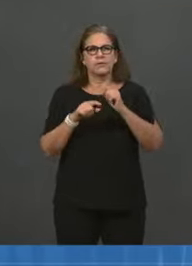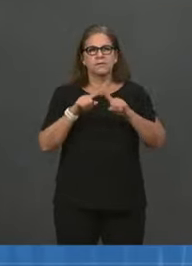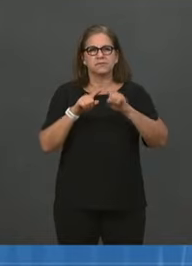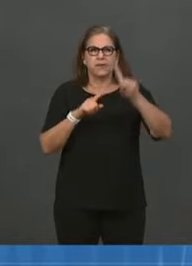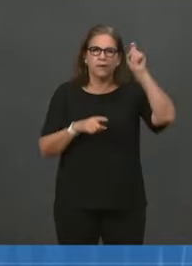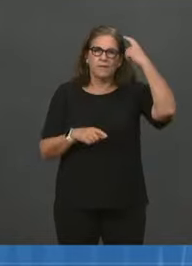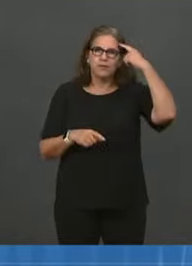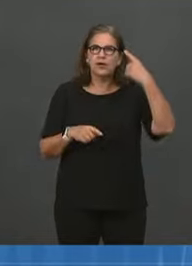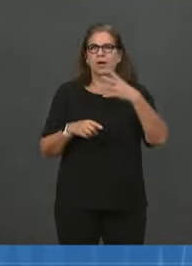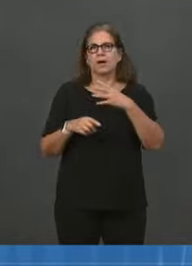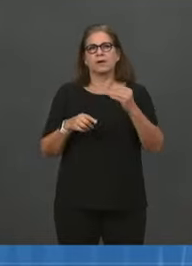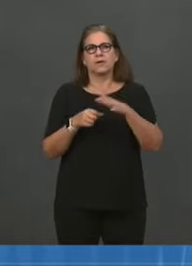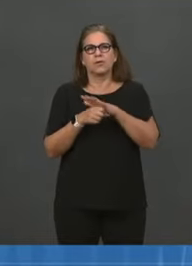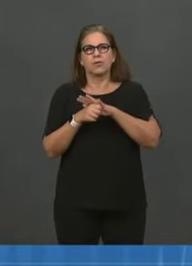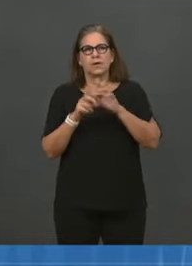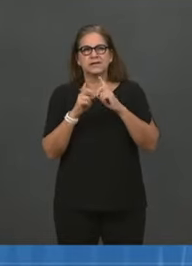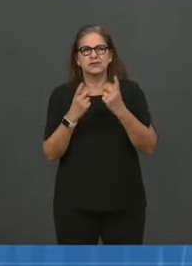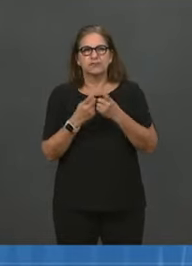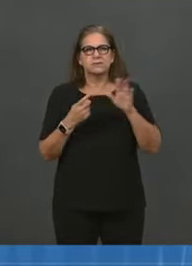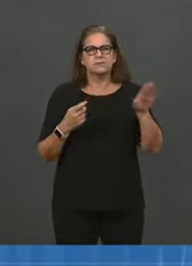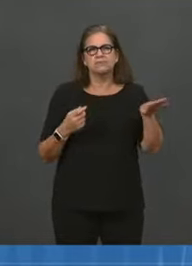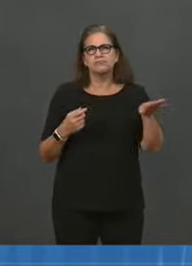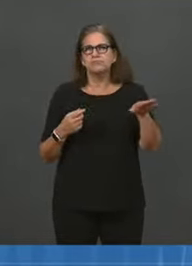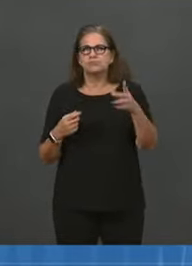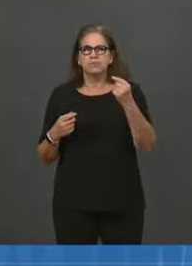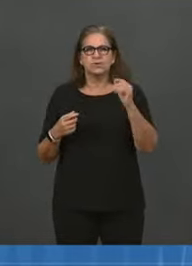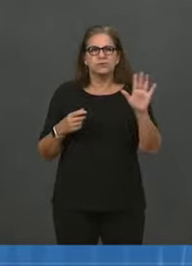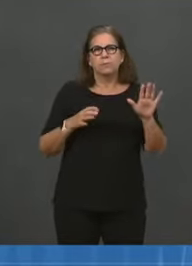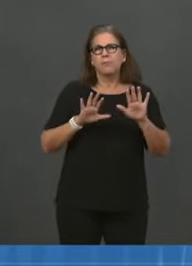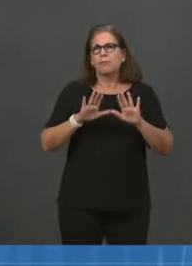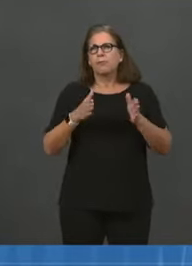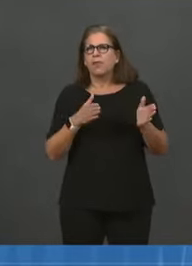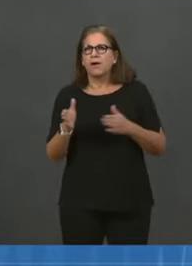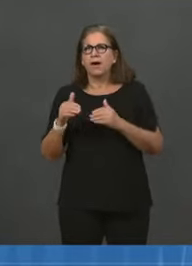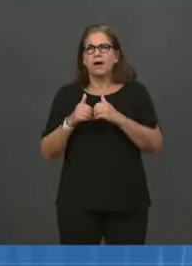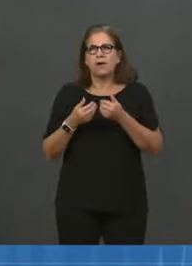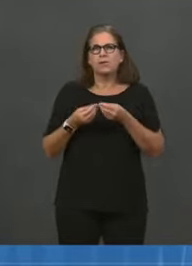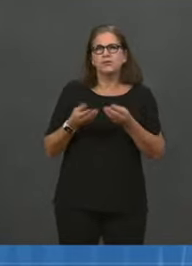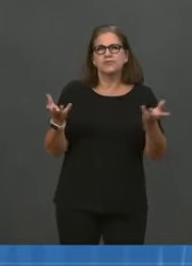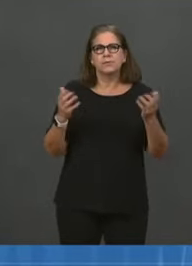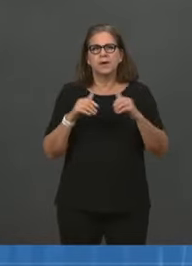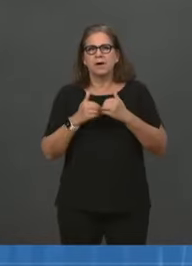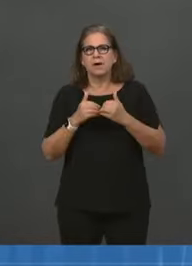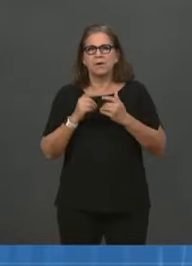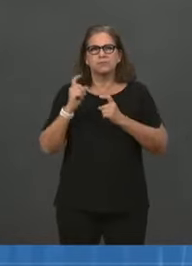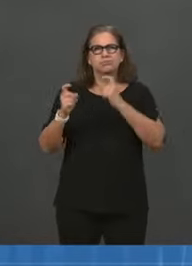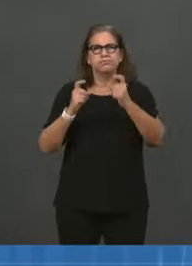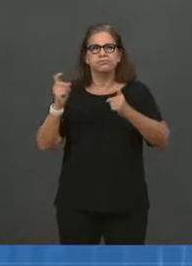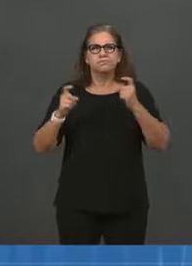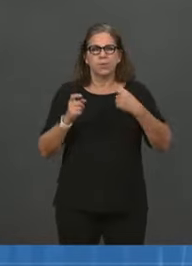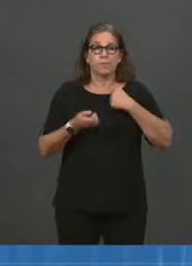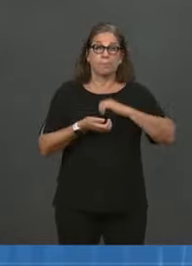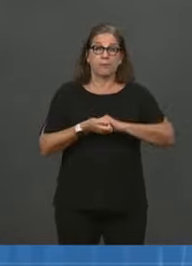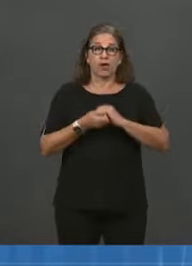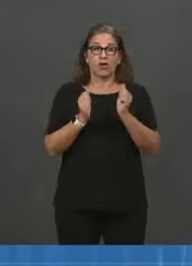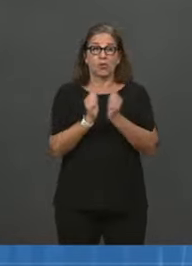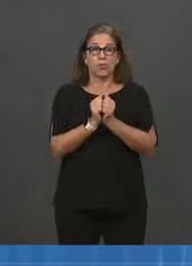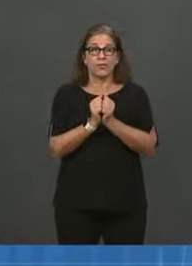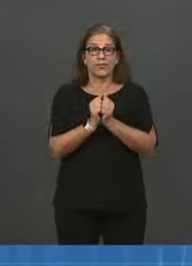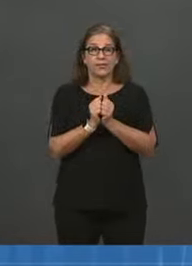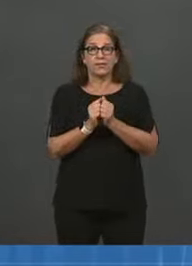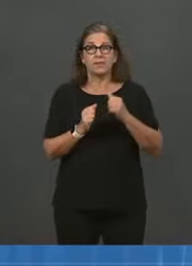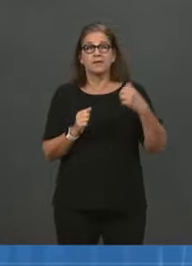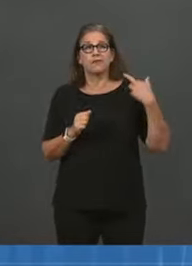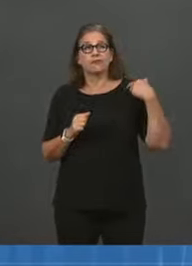booster programs. We're also getting resources to community groups, faith-based organizations, and local leaders so they can